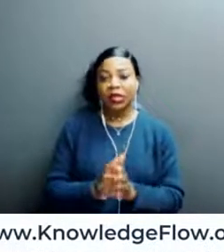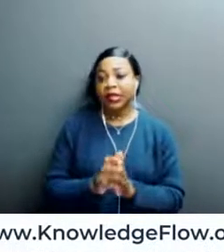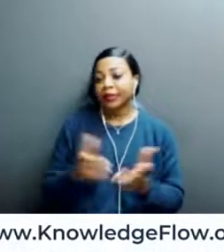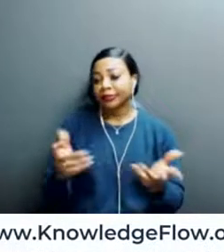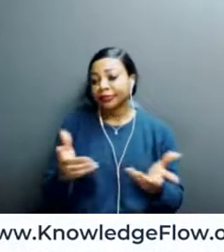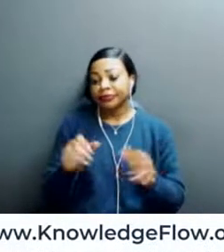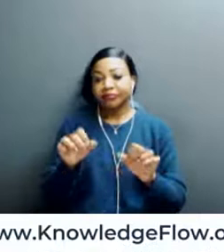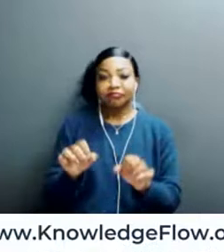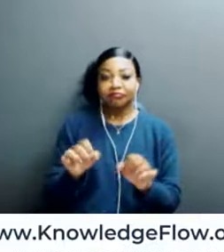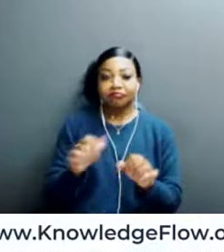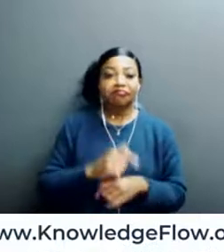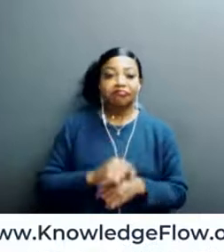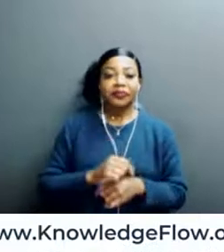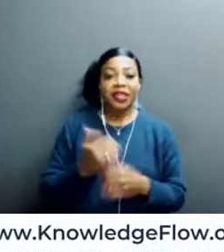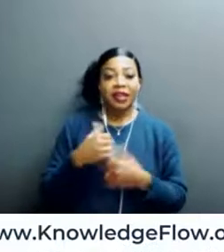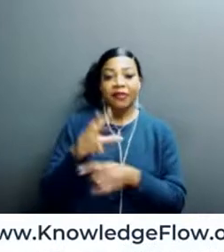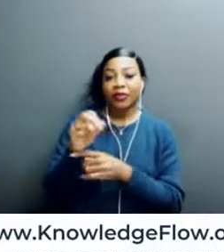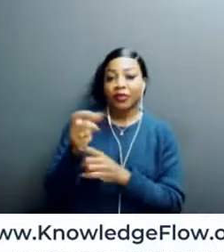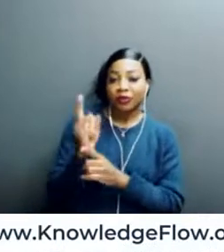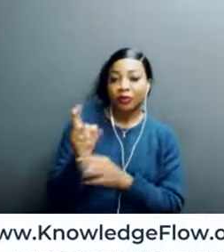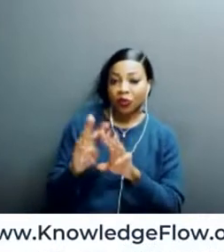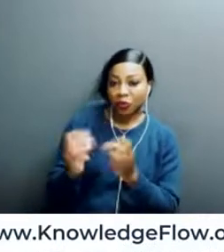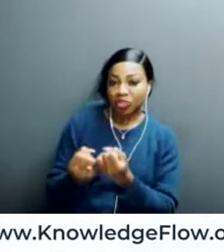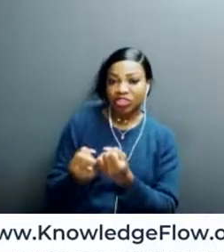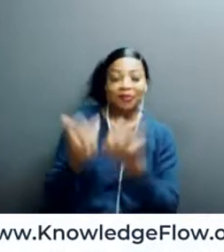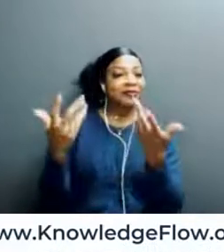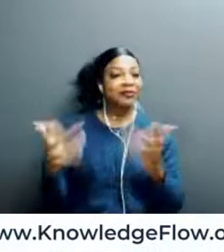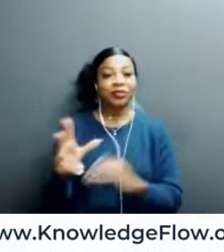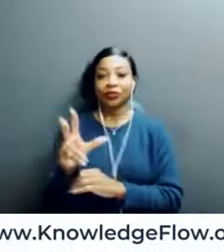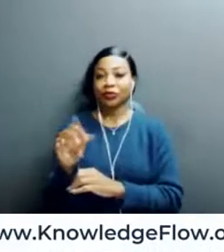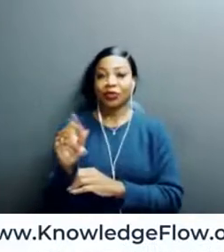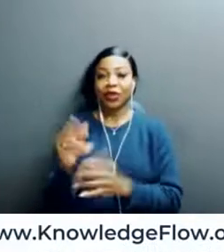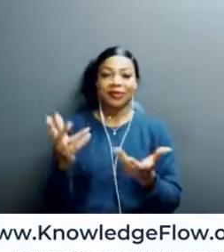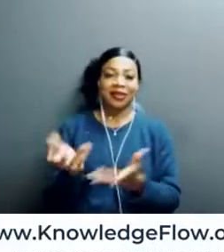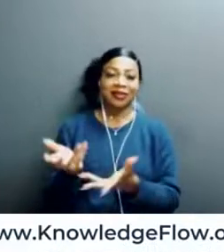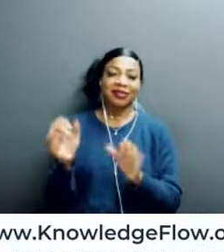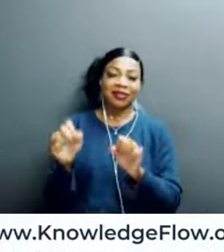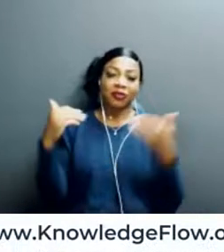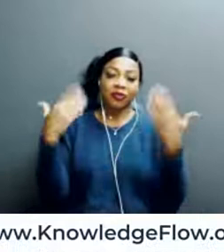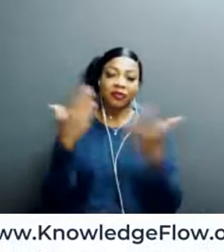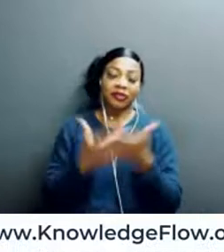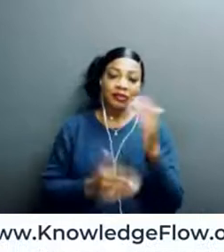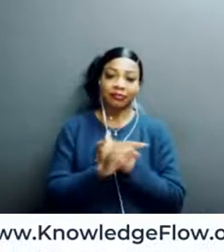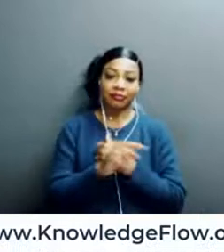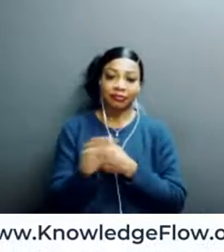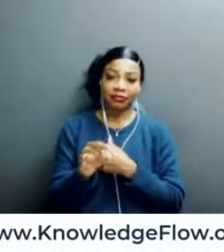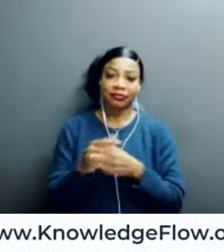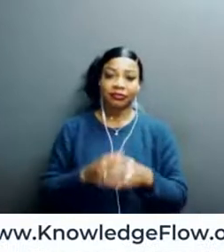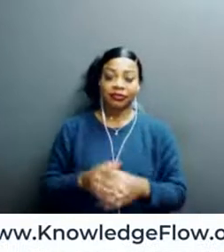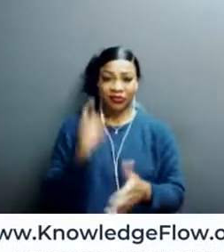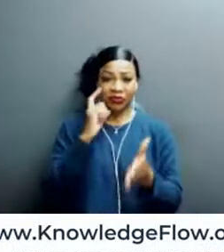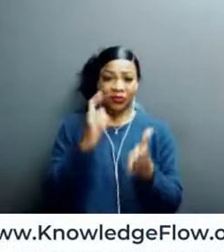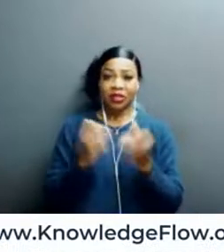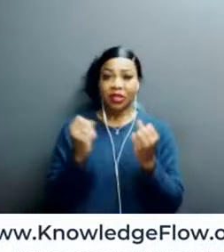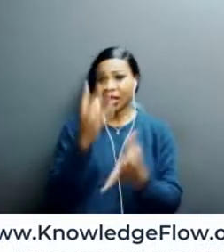off you go. And we heard really clearly that that was really overwhelming for folks, you know, like it's, as we've been seeing, it's a lot